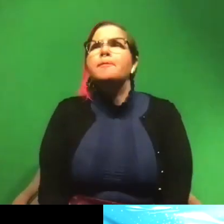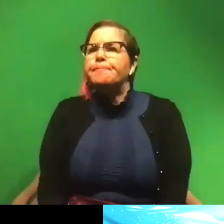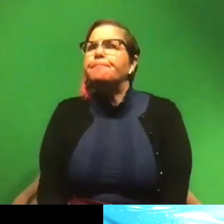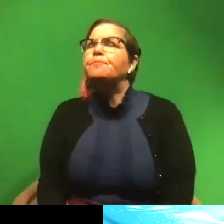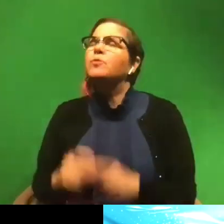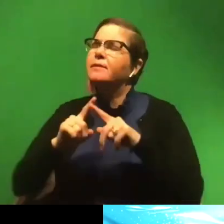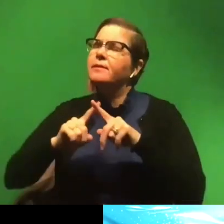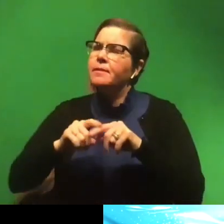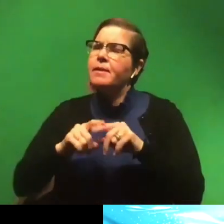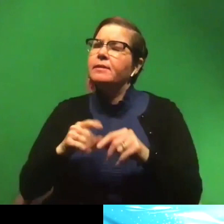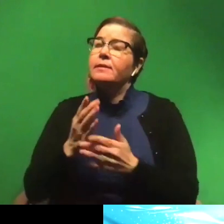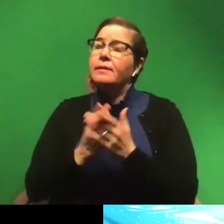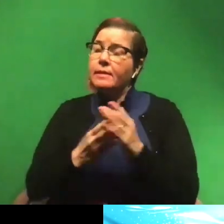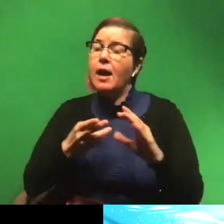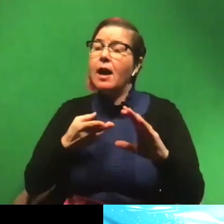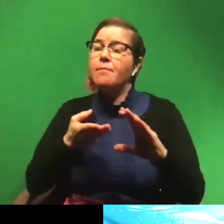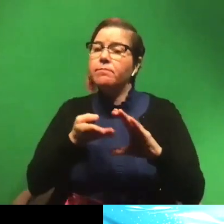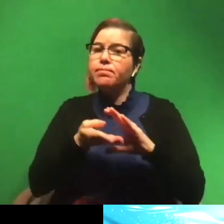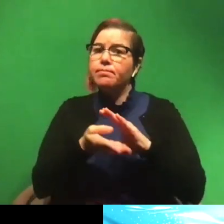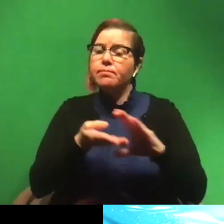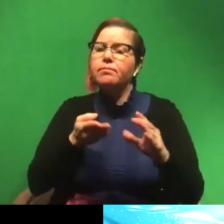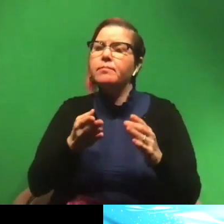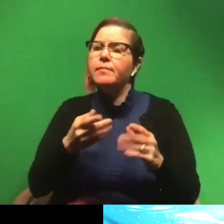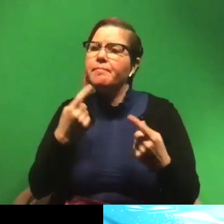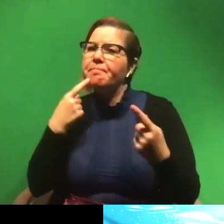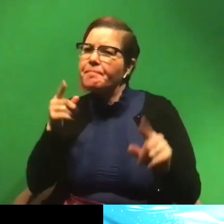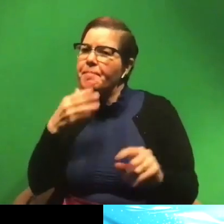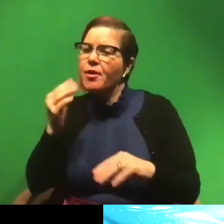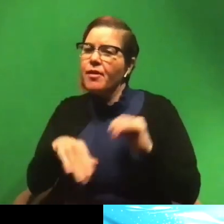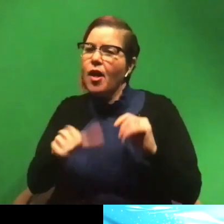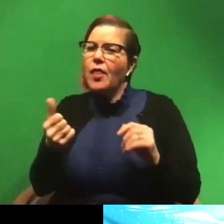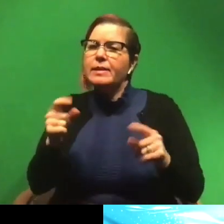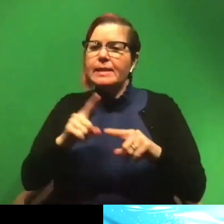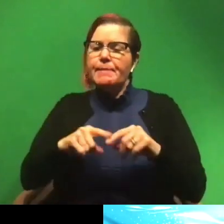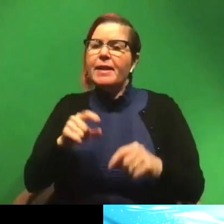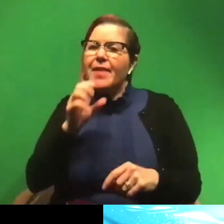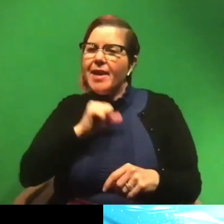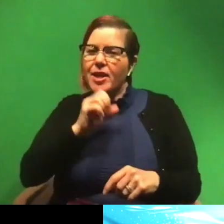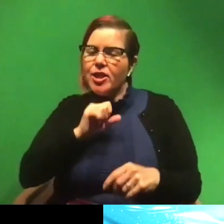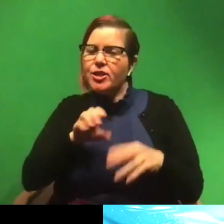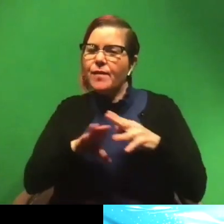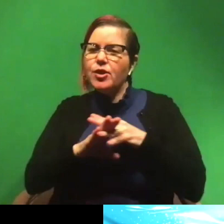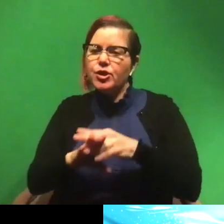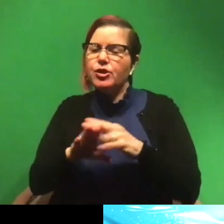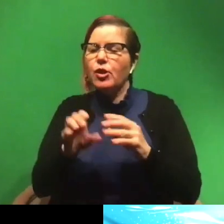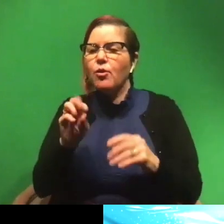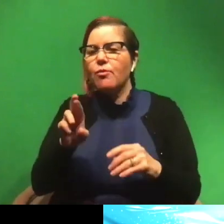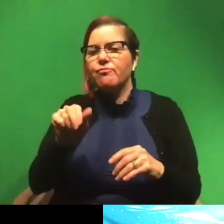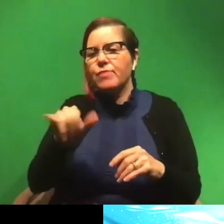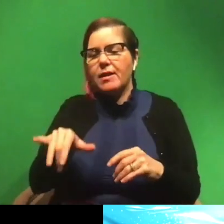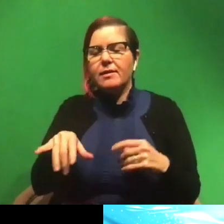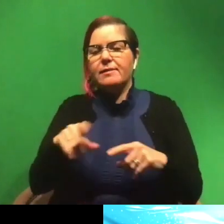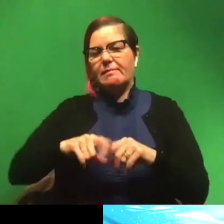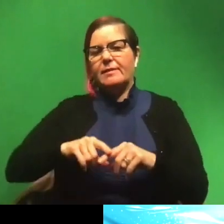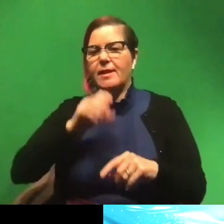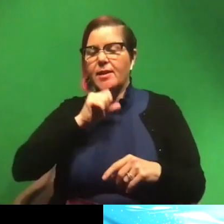So some scans turn out a lot better than others, depending on how old the sharper array was. Uh, so the